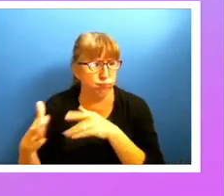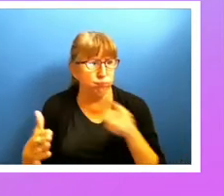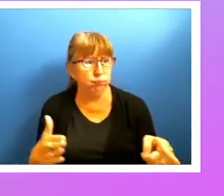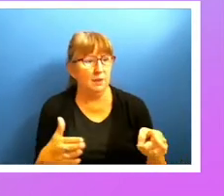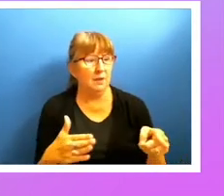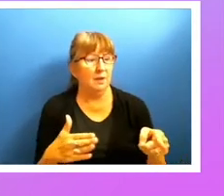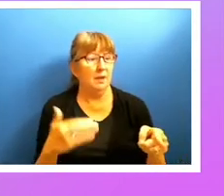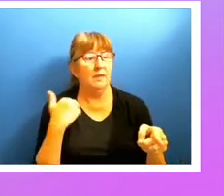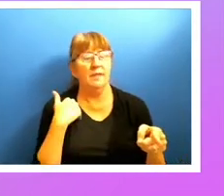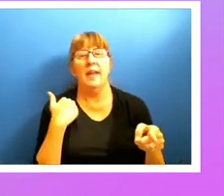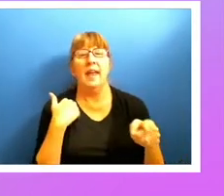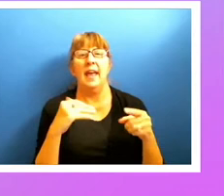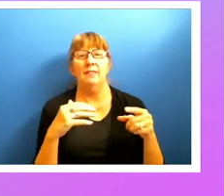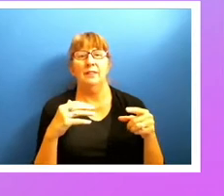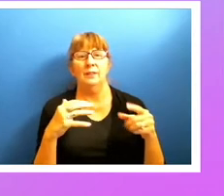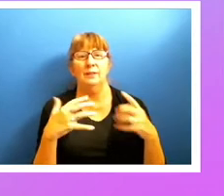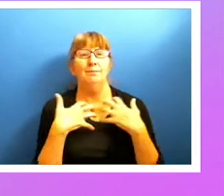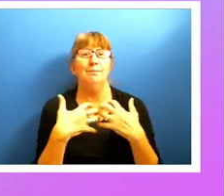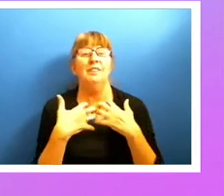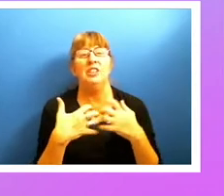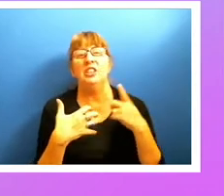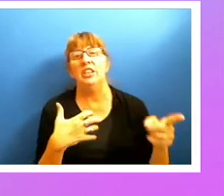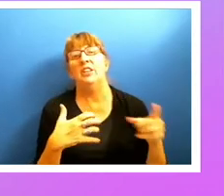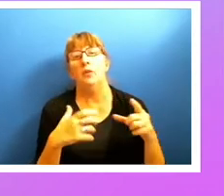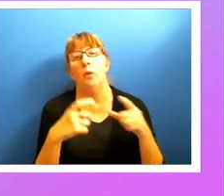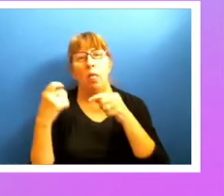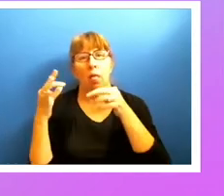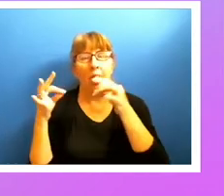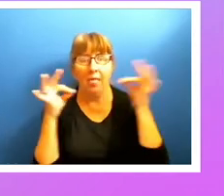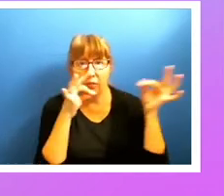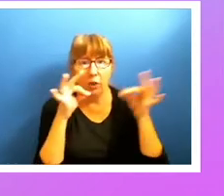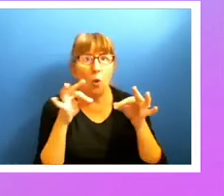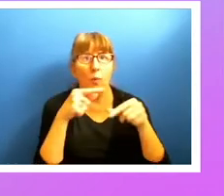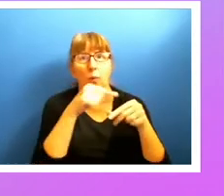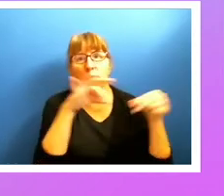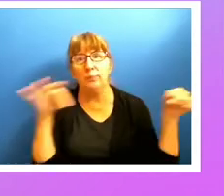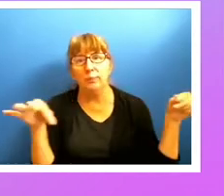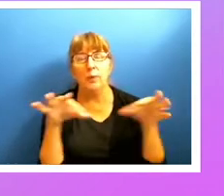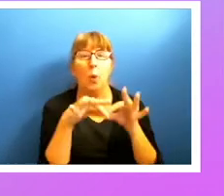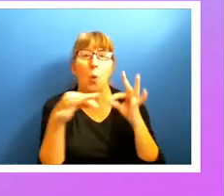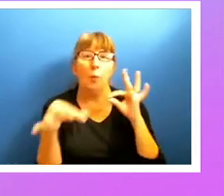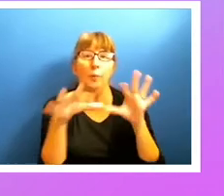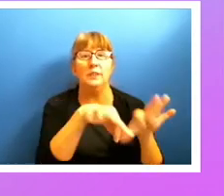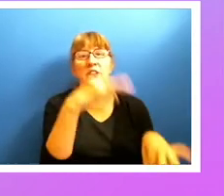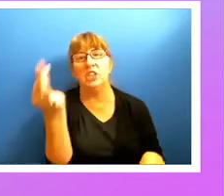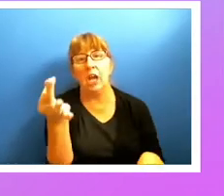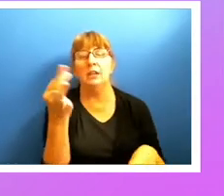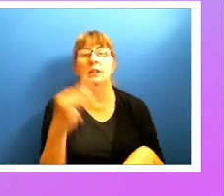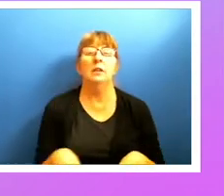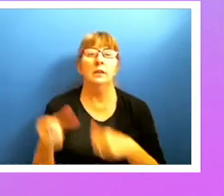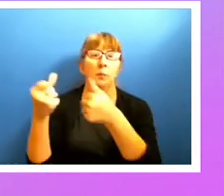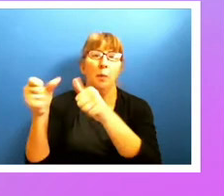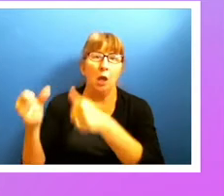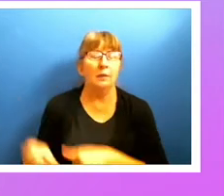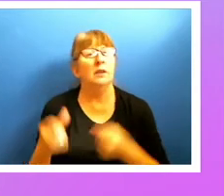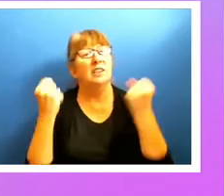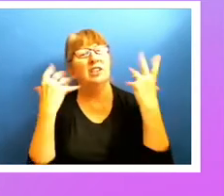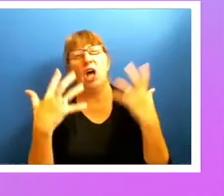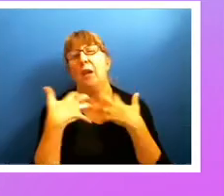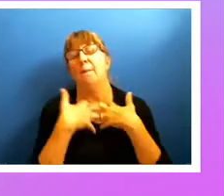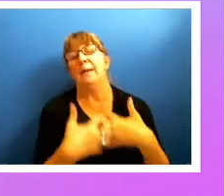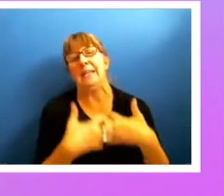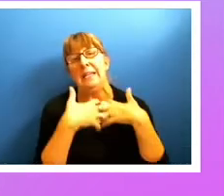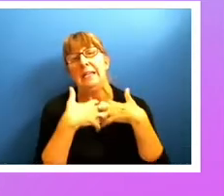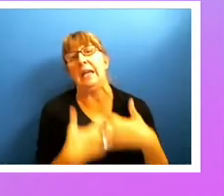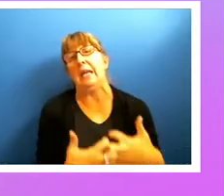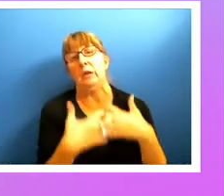open it up and pull the check out and scan the check and deposit the check, but it's quite the operation to see. But then there's also a ton of, you know, mechanical interaction